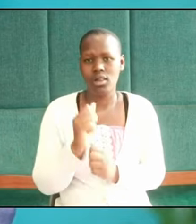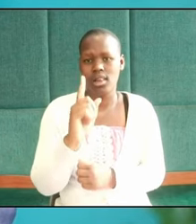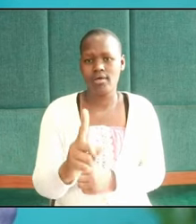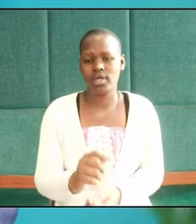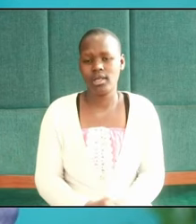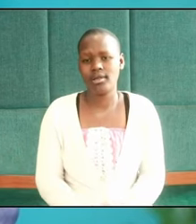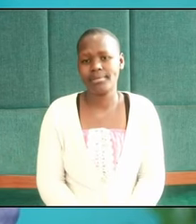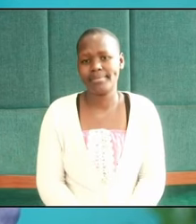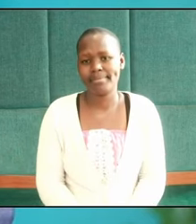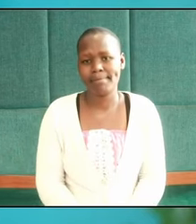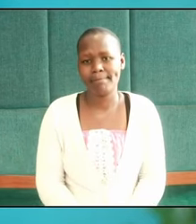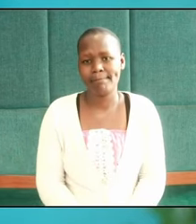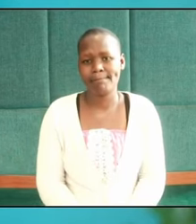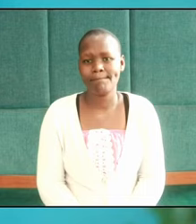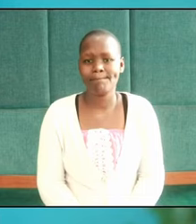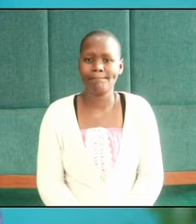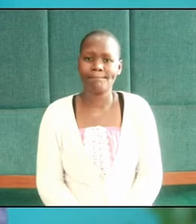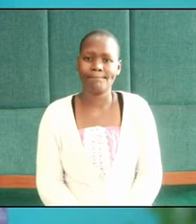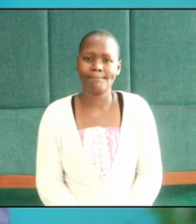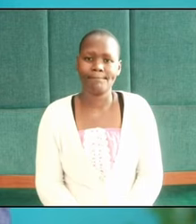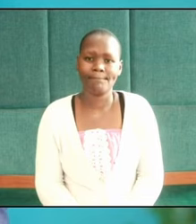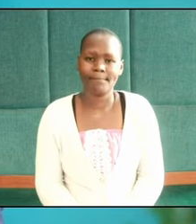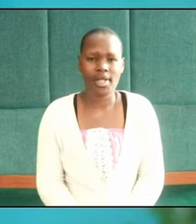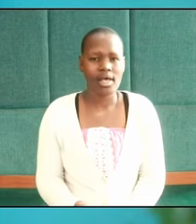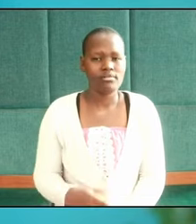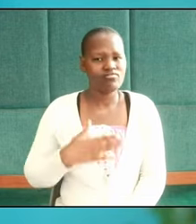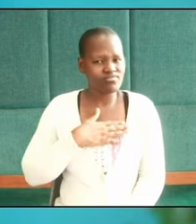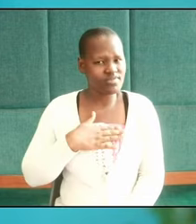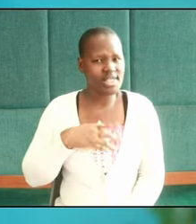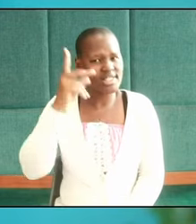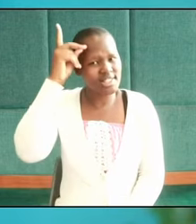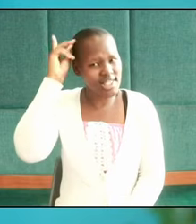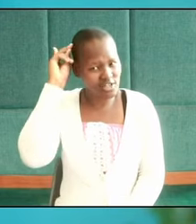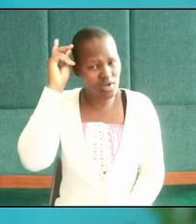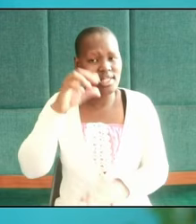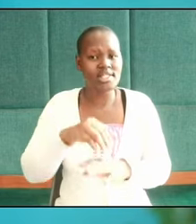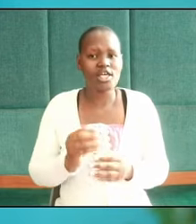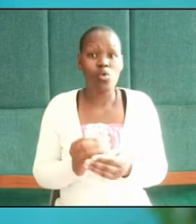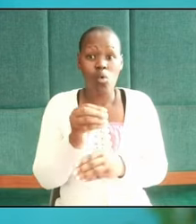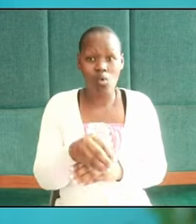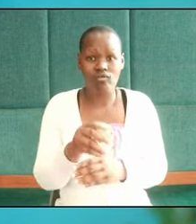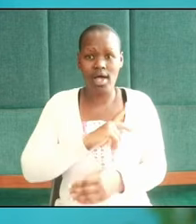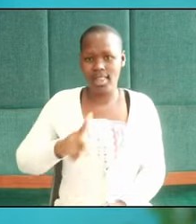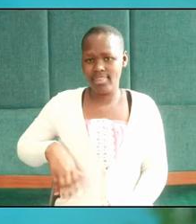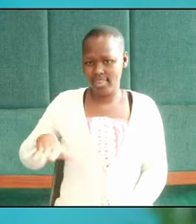it pleased Darius to set over the kingdom